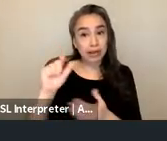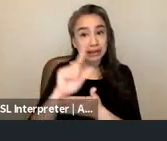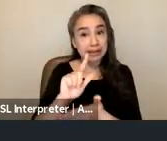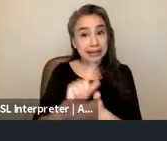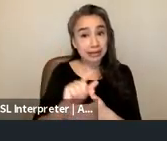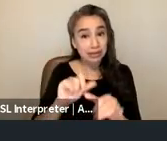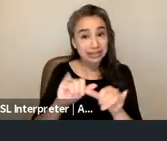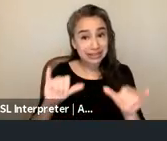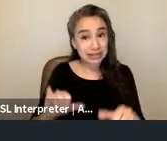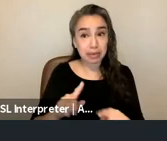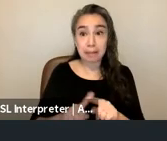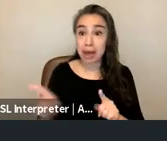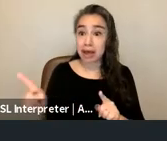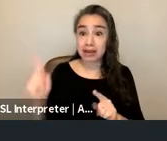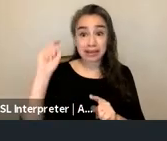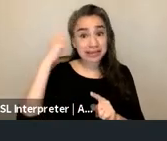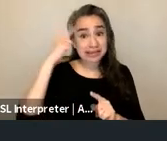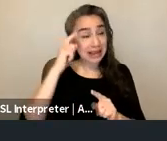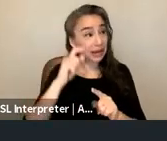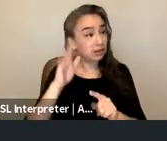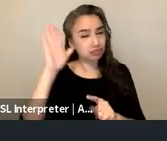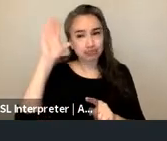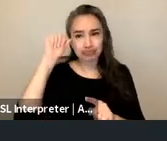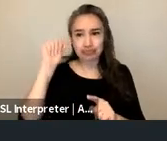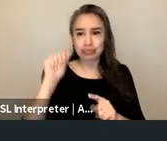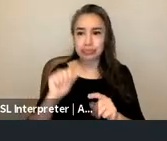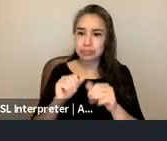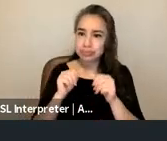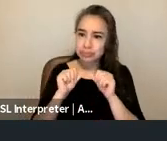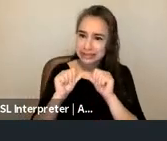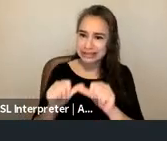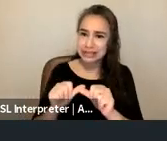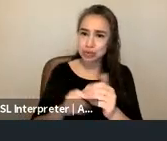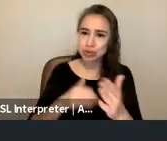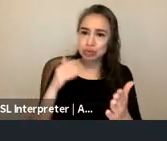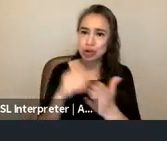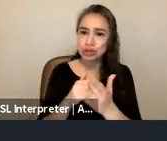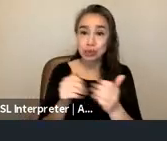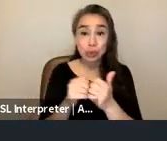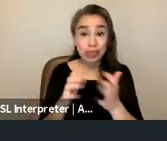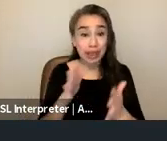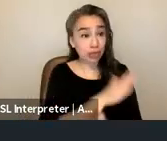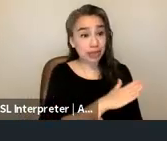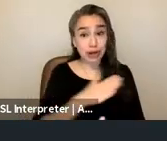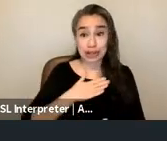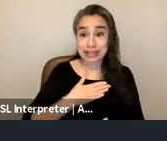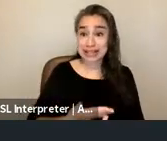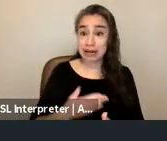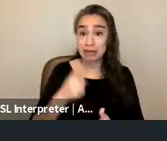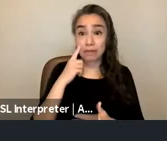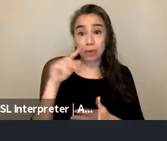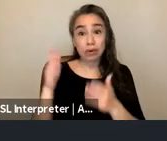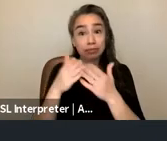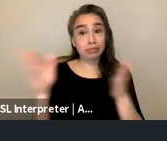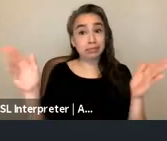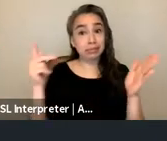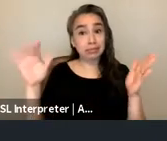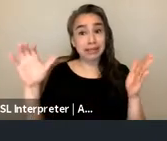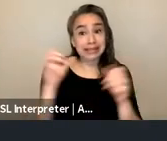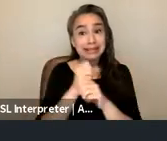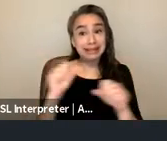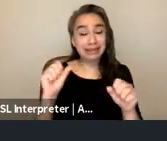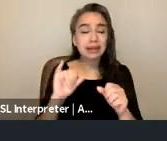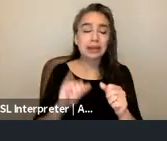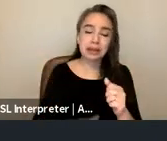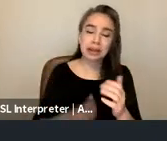continuing to prosecute without a survivor's consent in the name of public safety proves i think what many prison